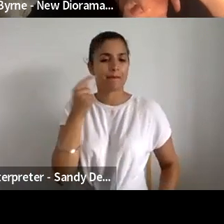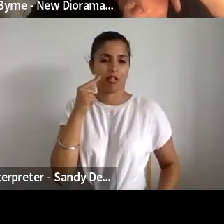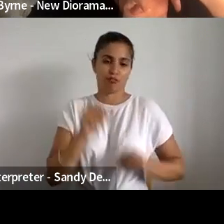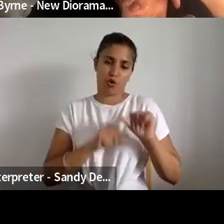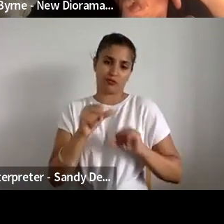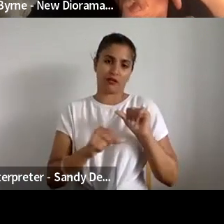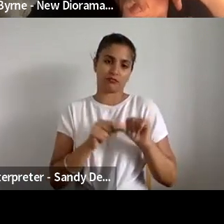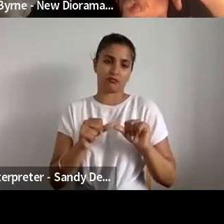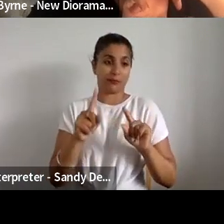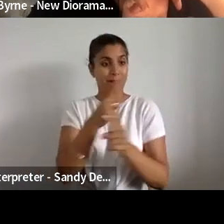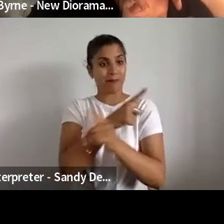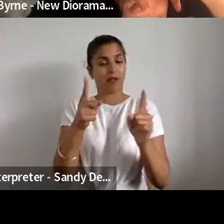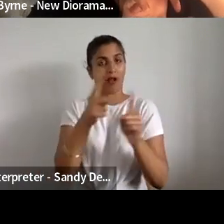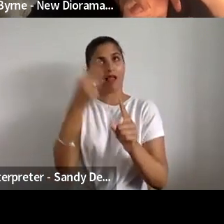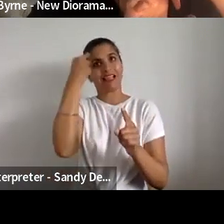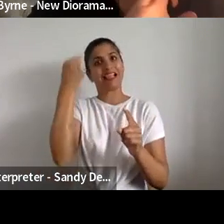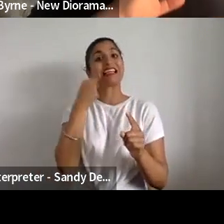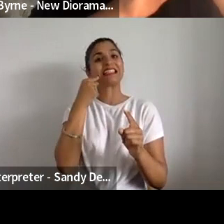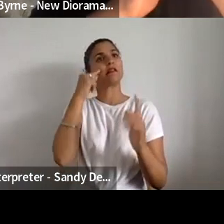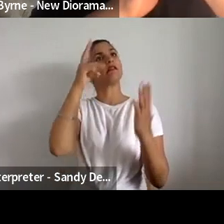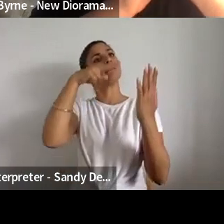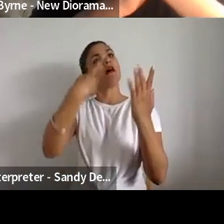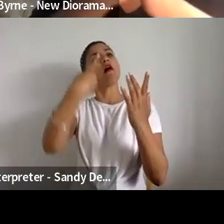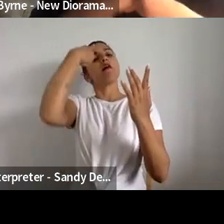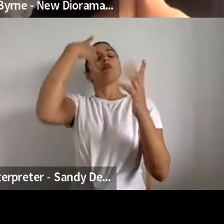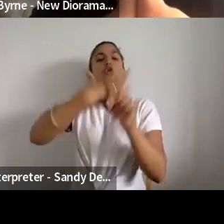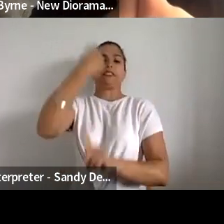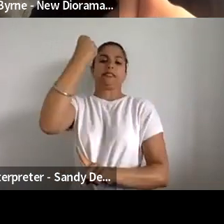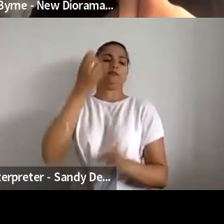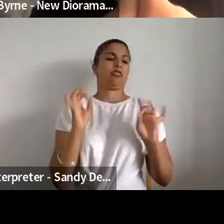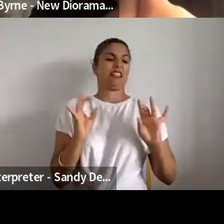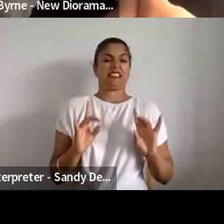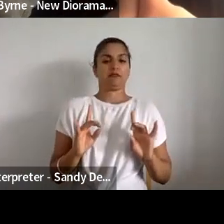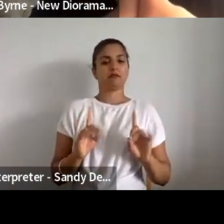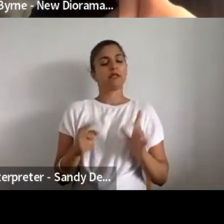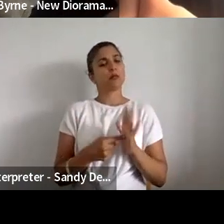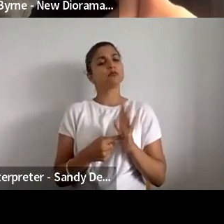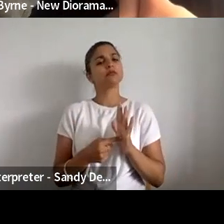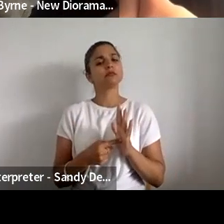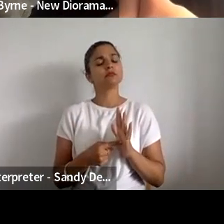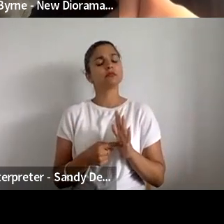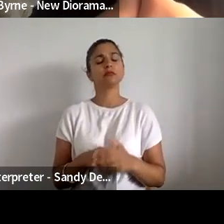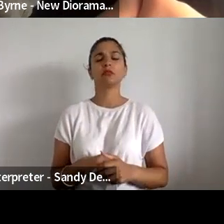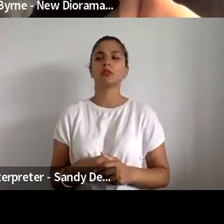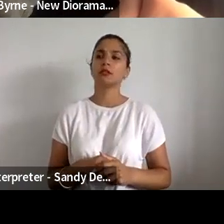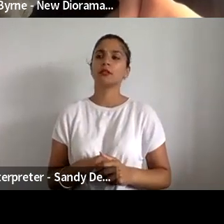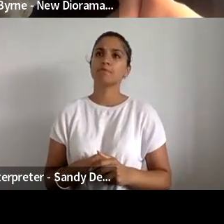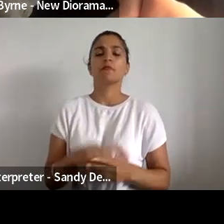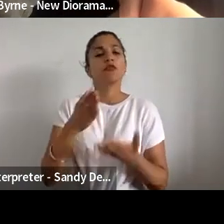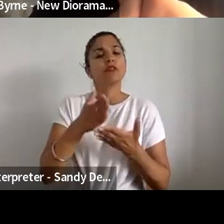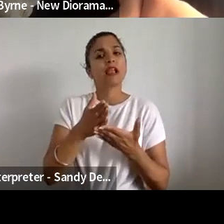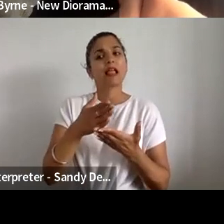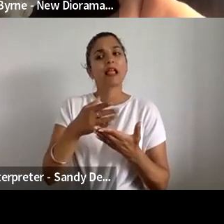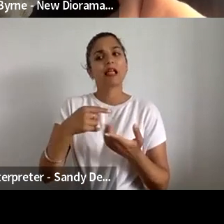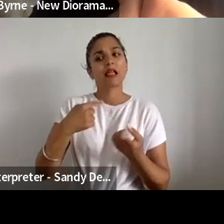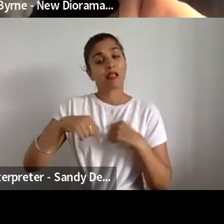And we weren't asking a huge amount of information people, but we could we could ensure a